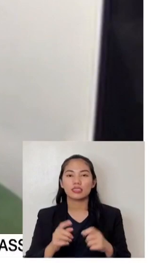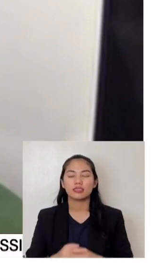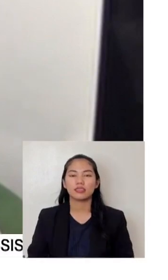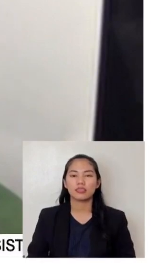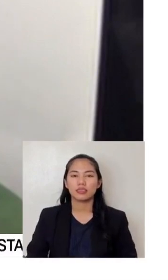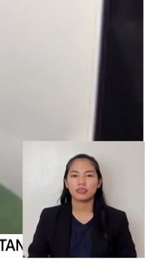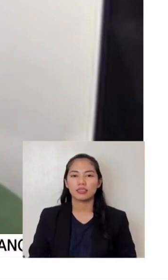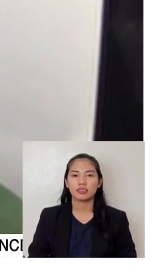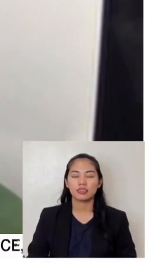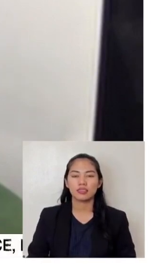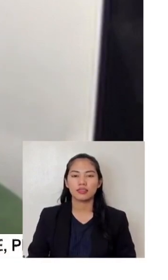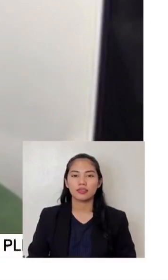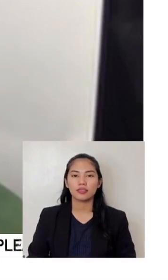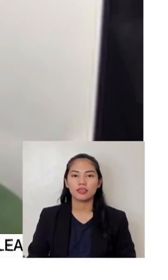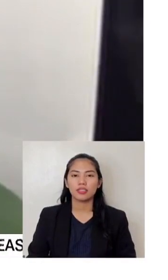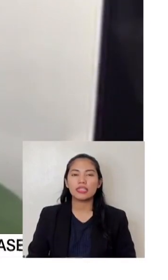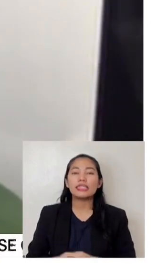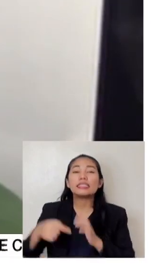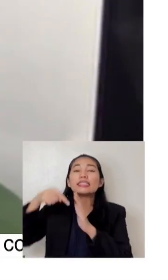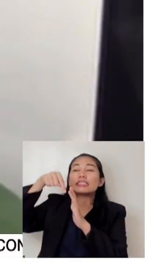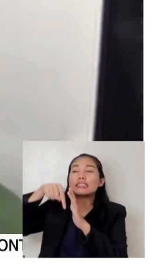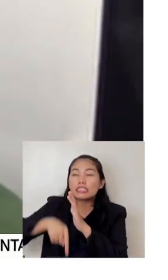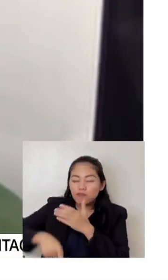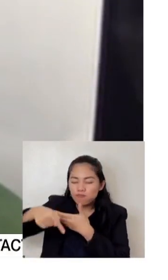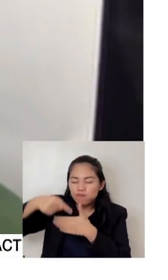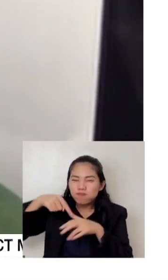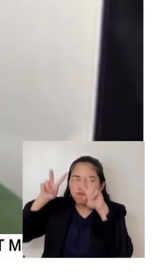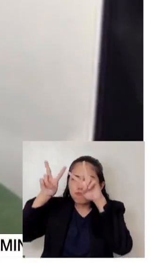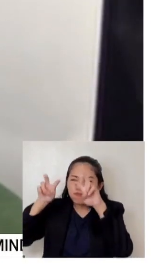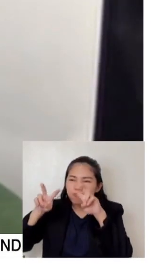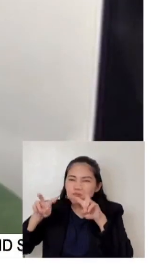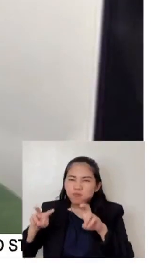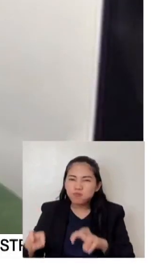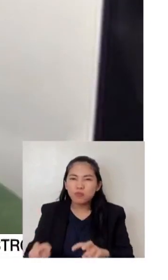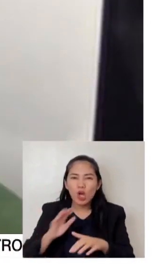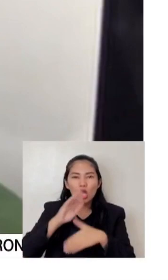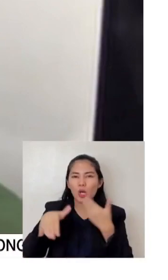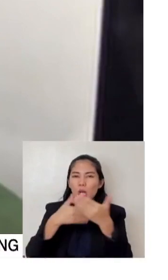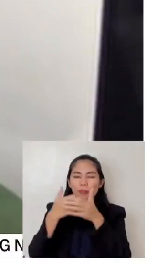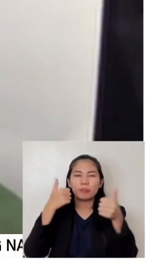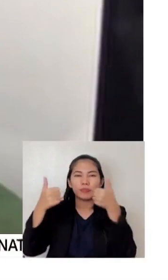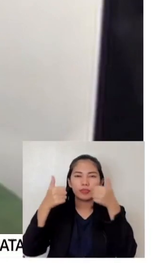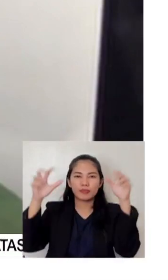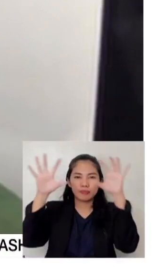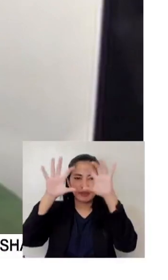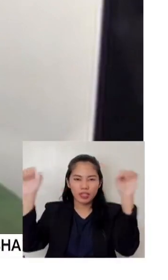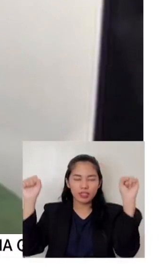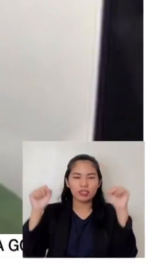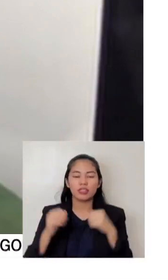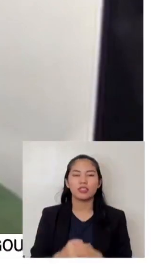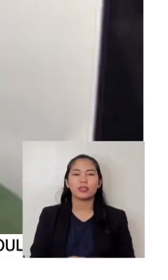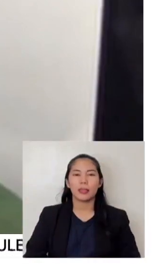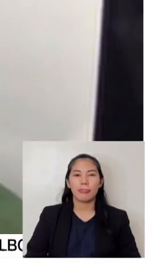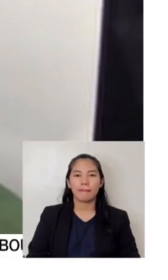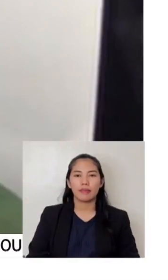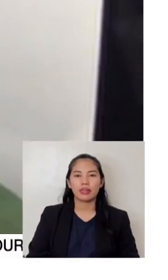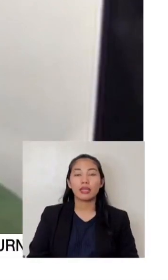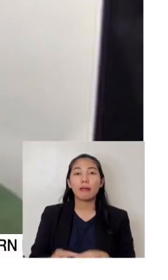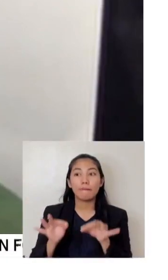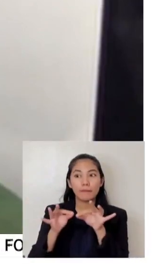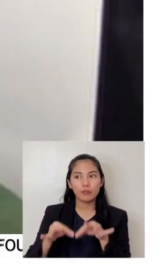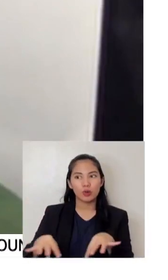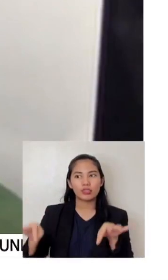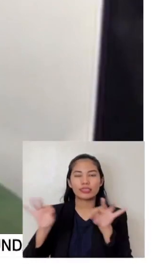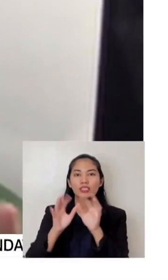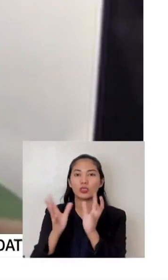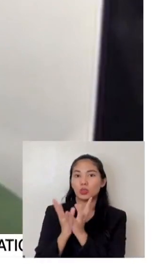really allow people to get to know them better. Of course, the ground operation and the ground campaign is